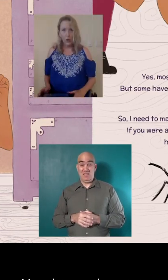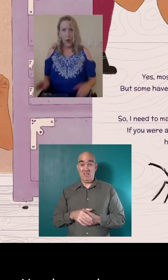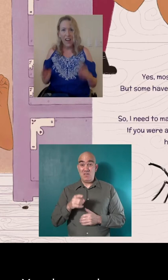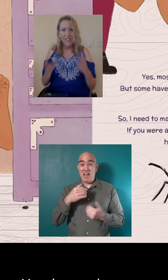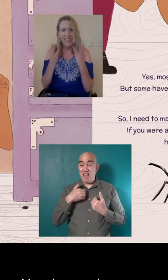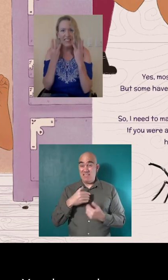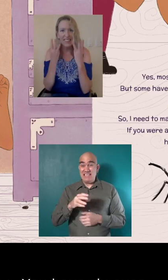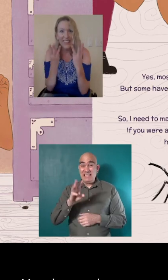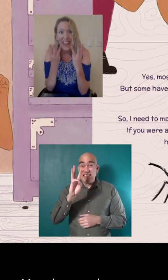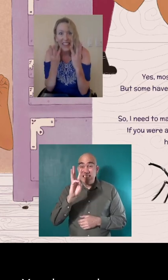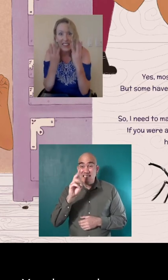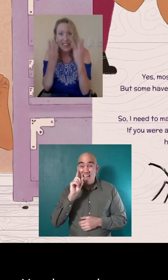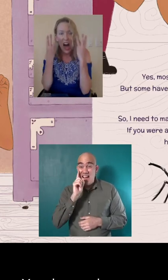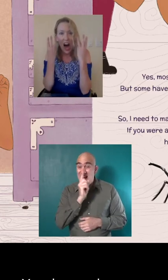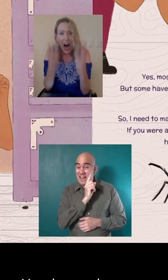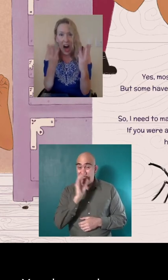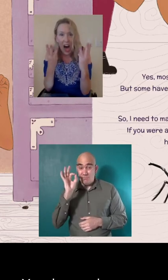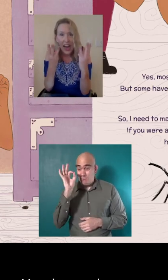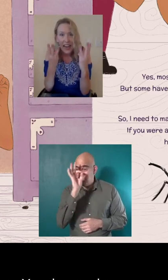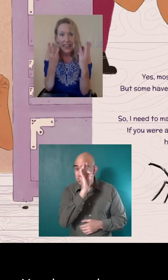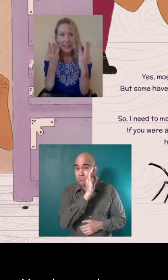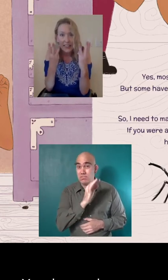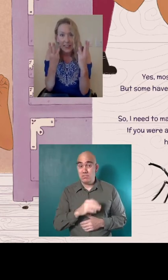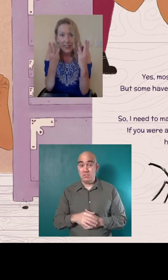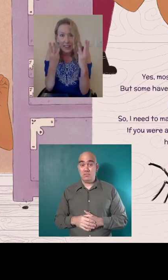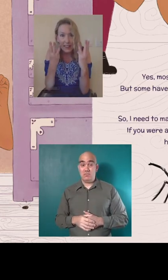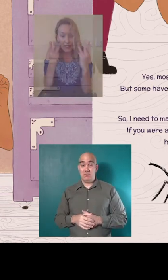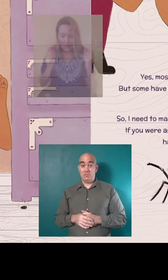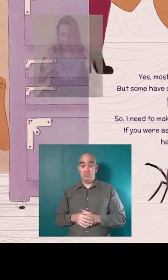You have six eyes.